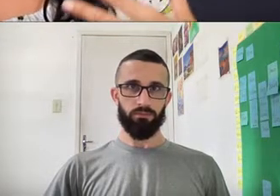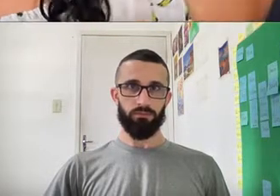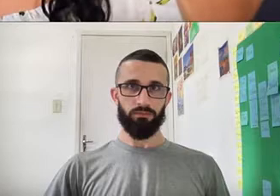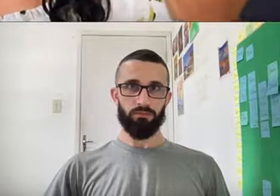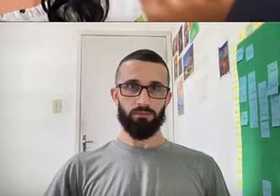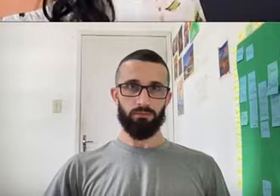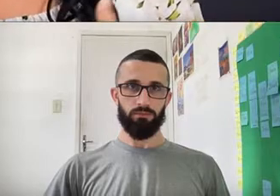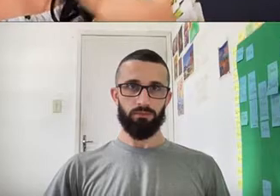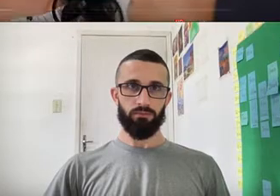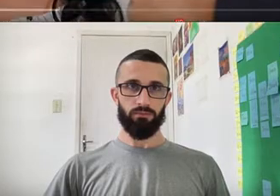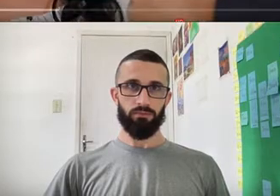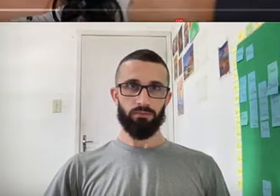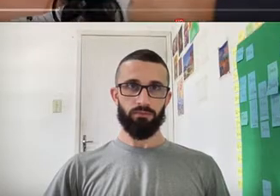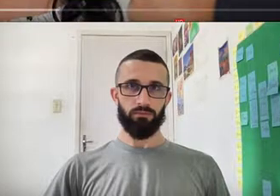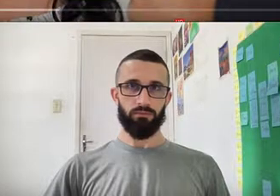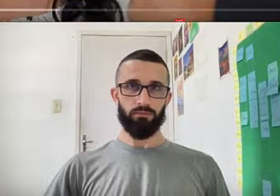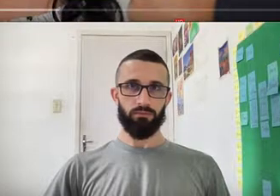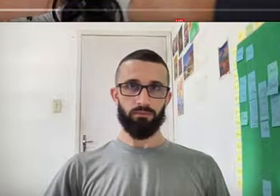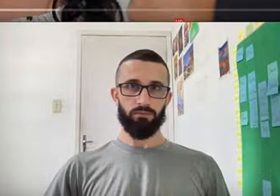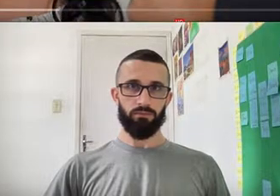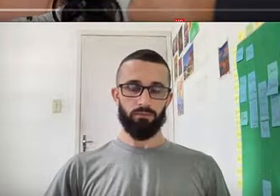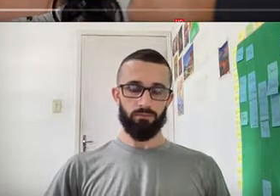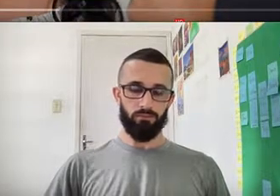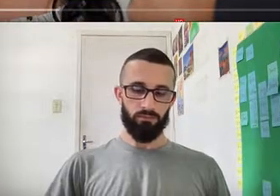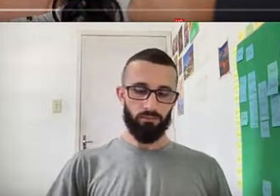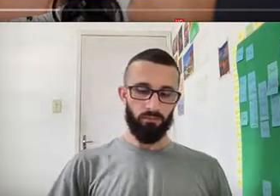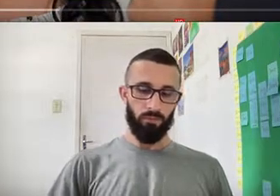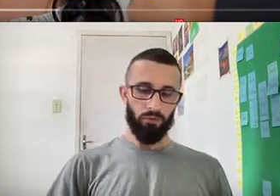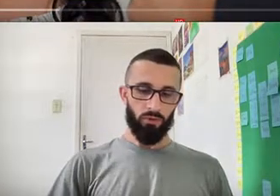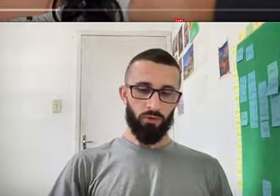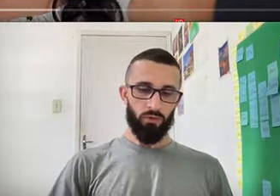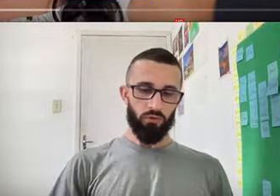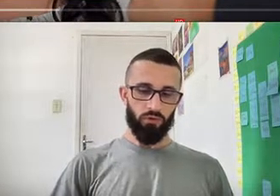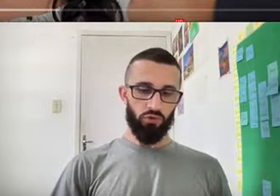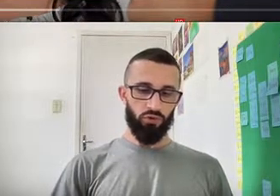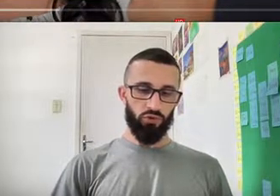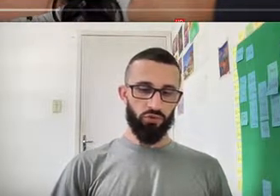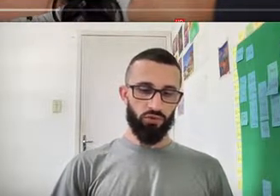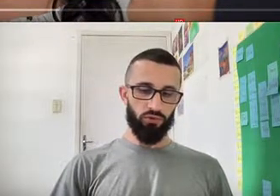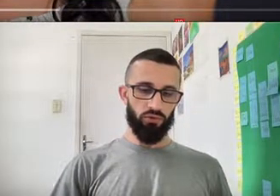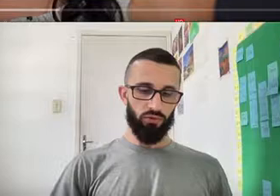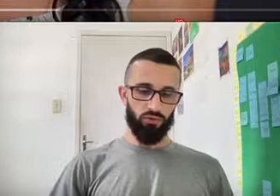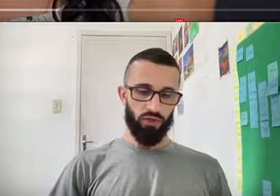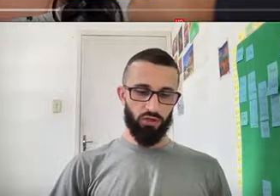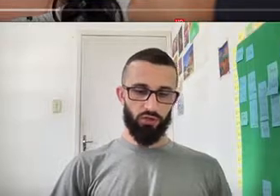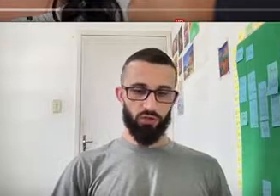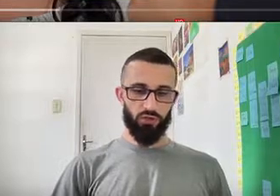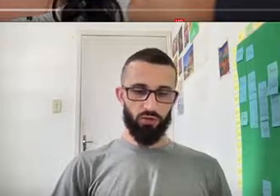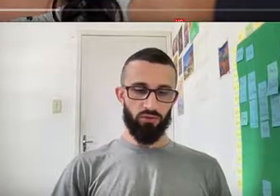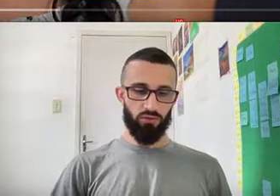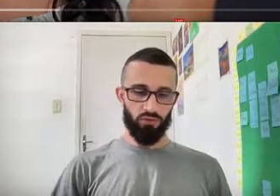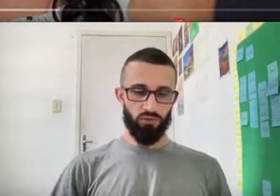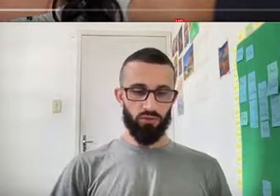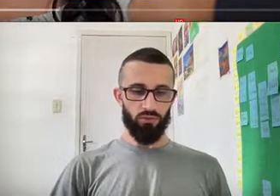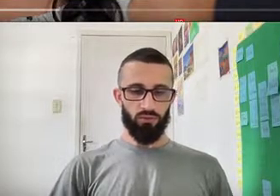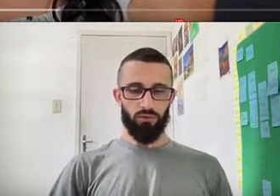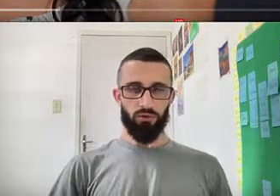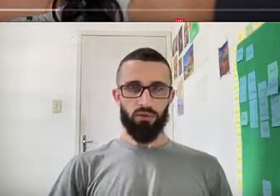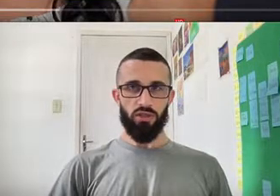Vida Porque Eles Fariam O Július Achou